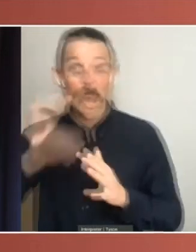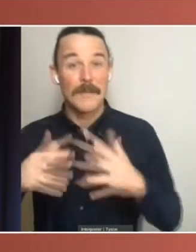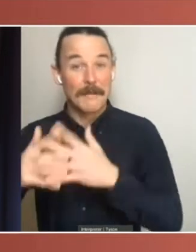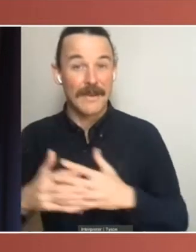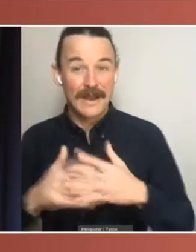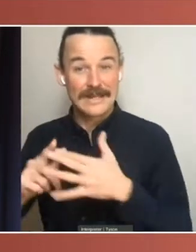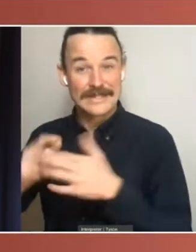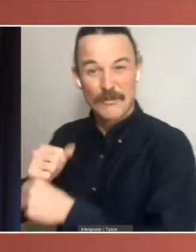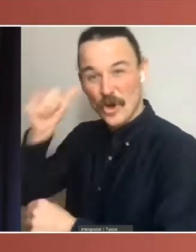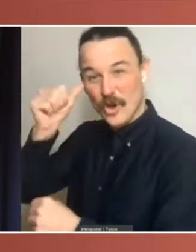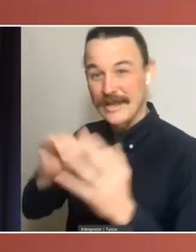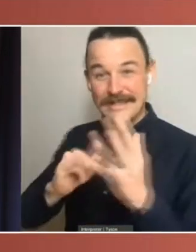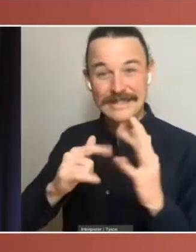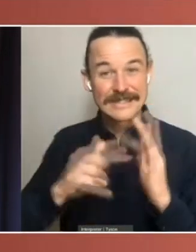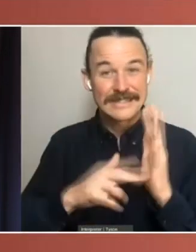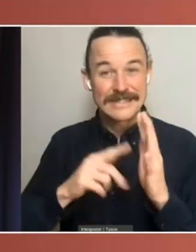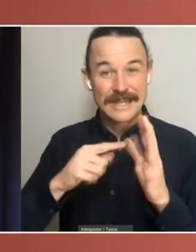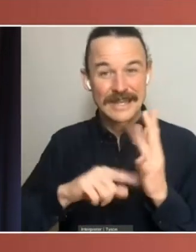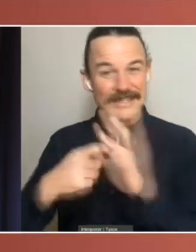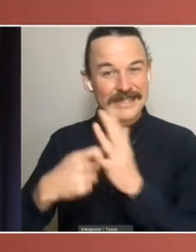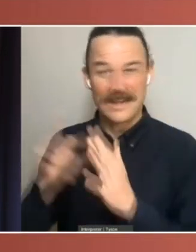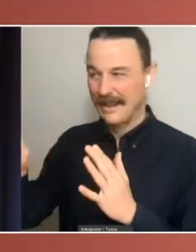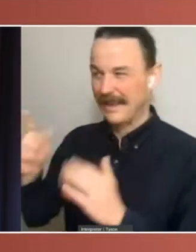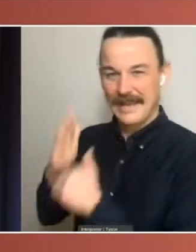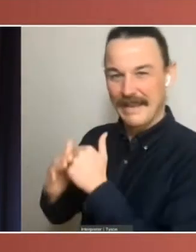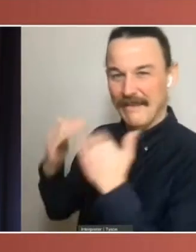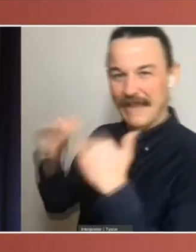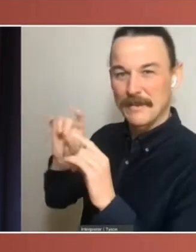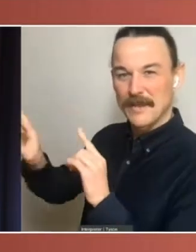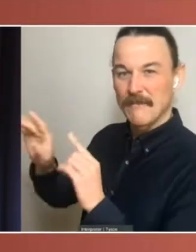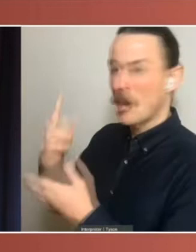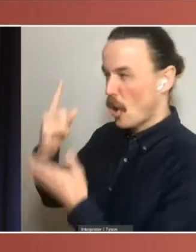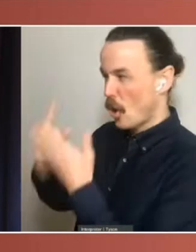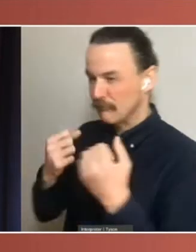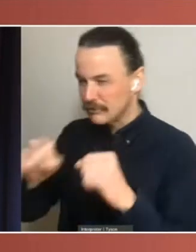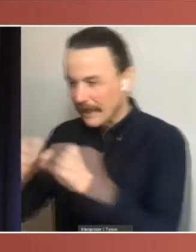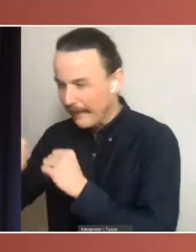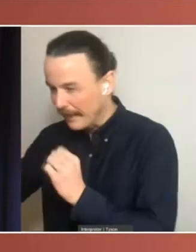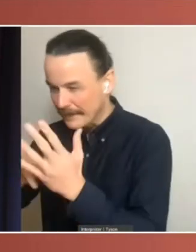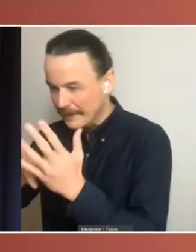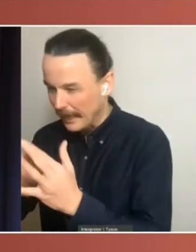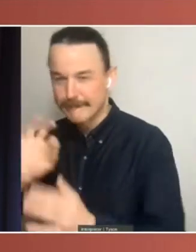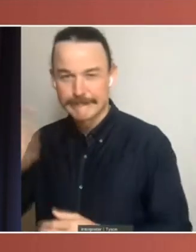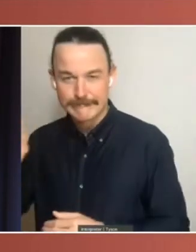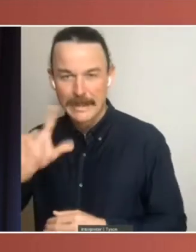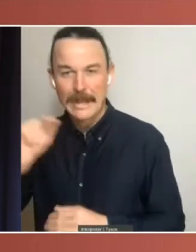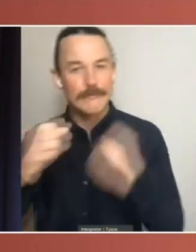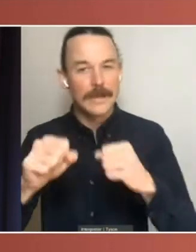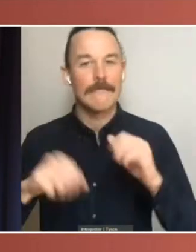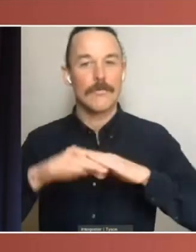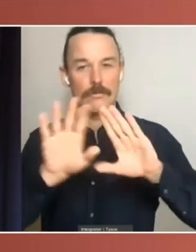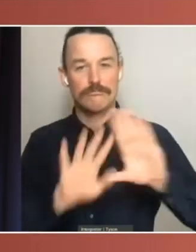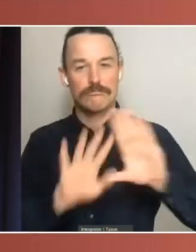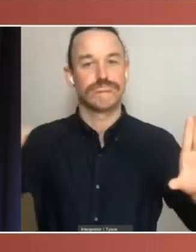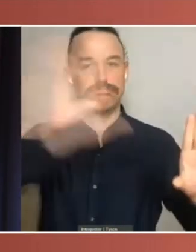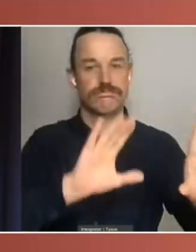limited themselves to protecting states' rights. Though the Senate's powers are pretty much the same as they